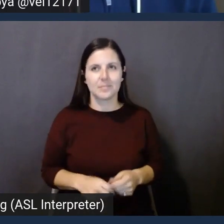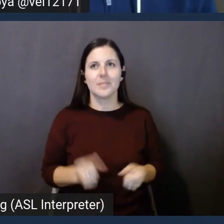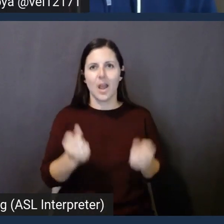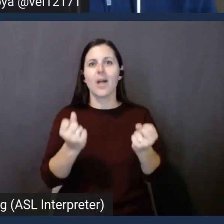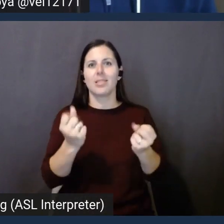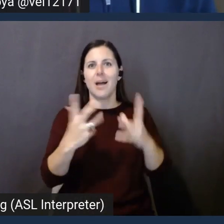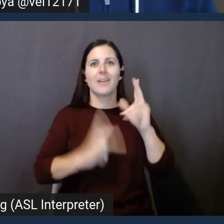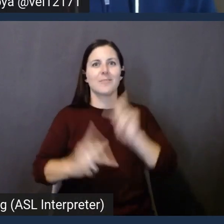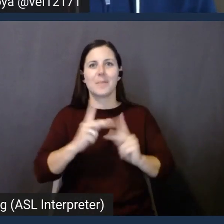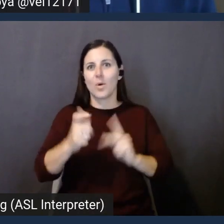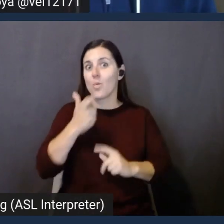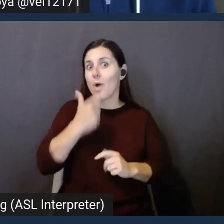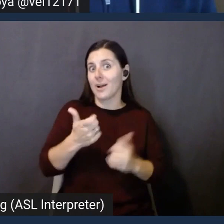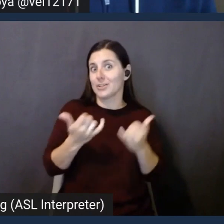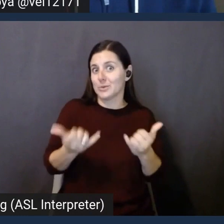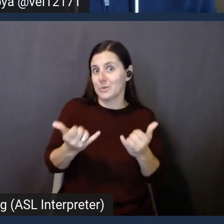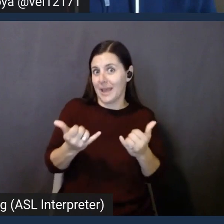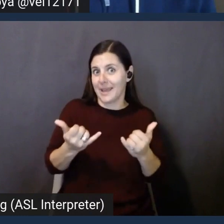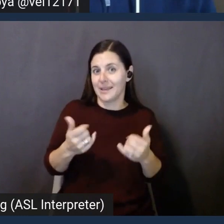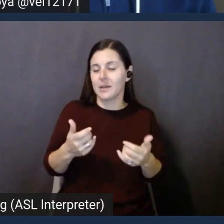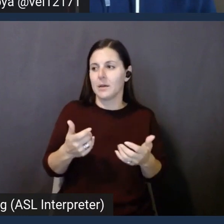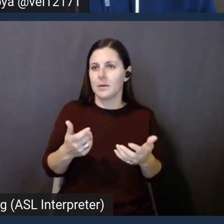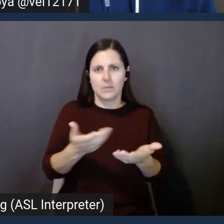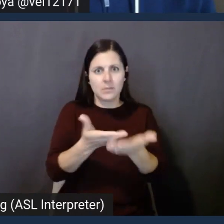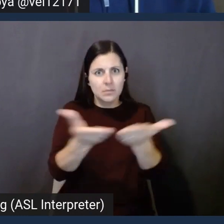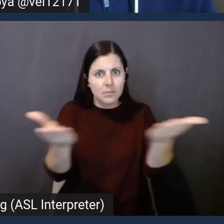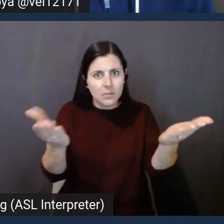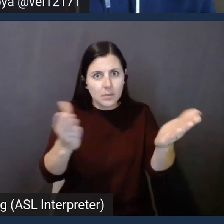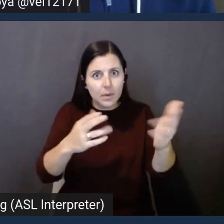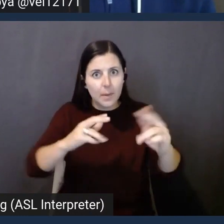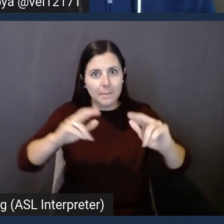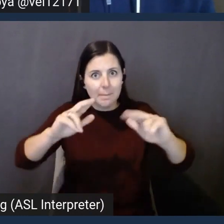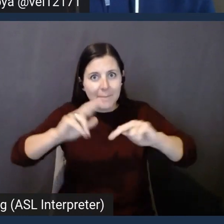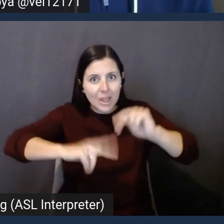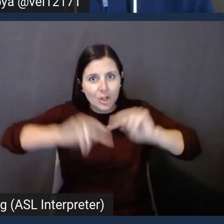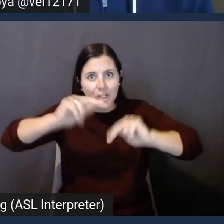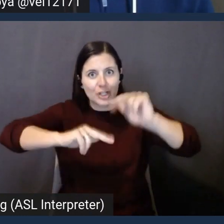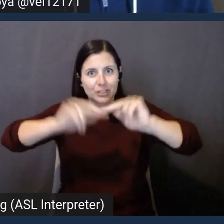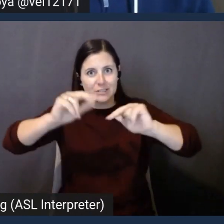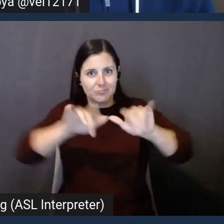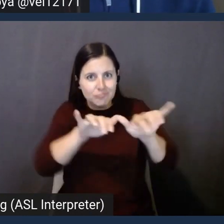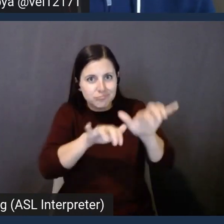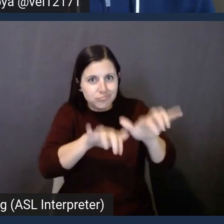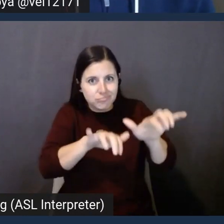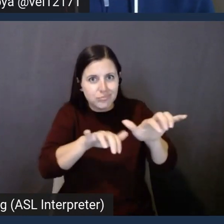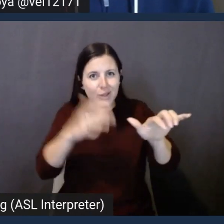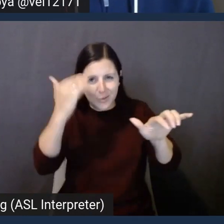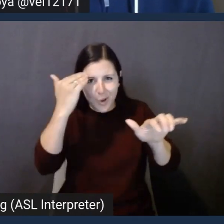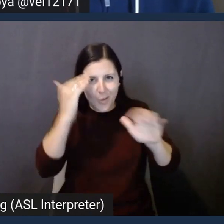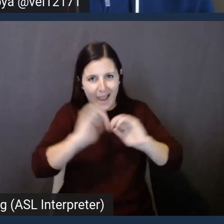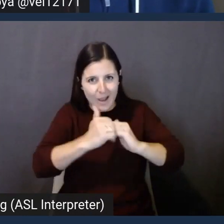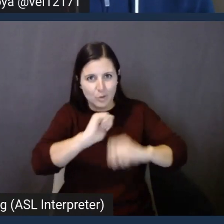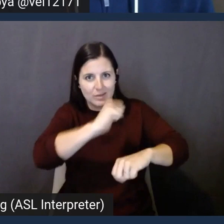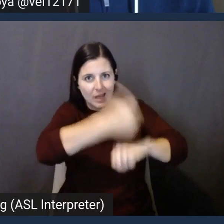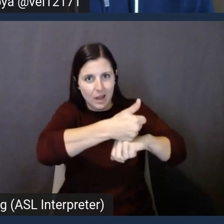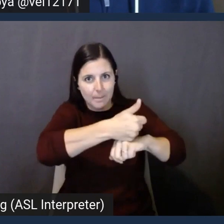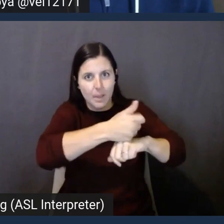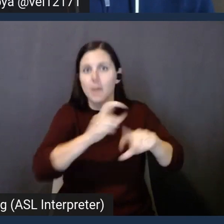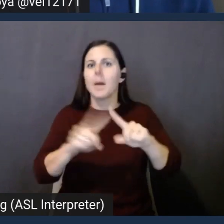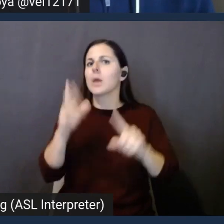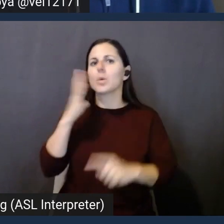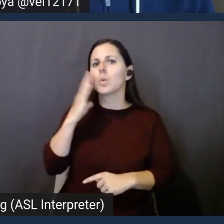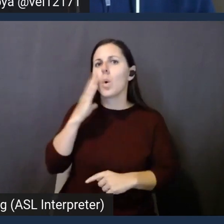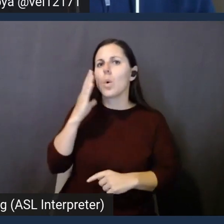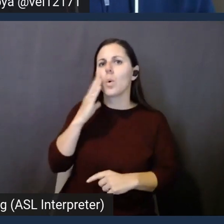us on Twitch or LinkedIn Live, right? Like a lot of you are builders, right? So you know how to do this. But at the same time, you know, there are segments of